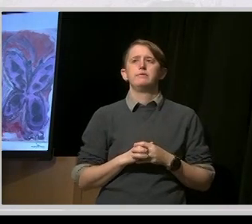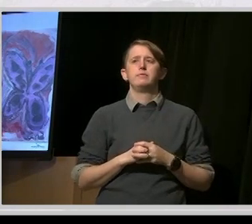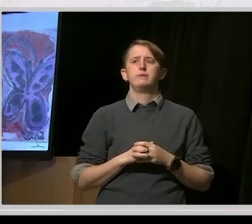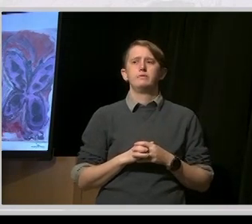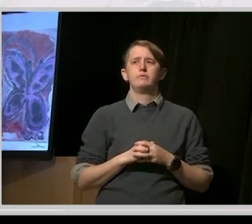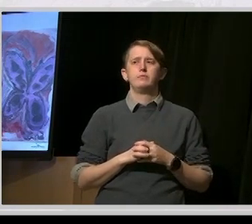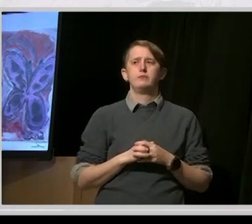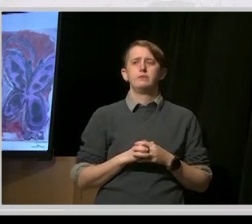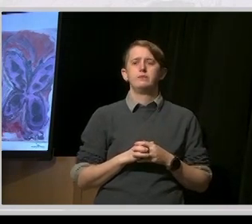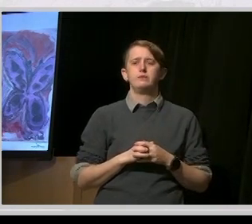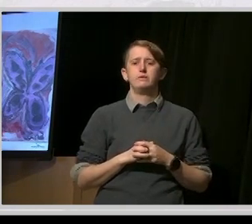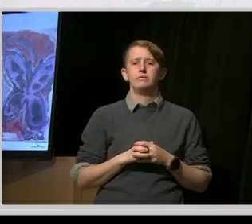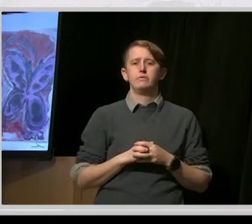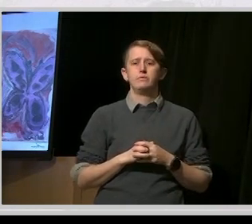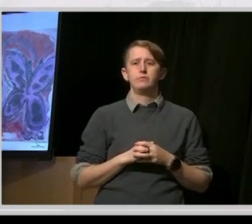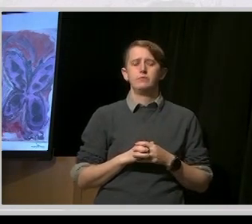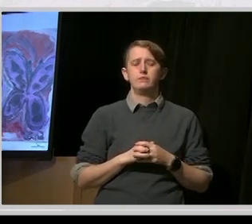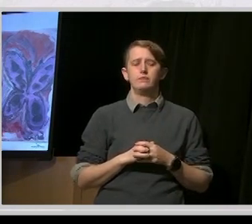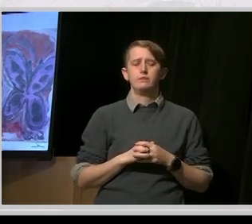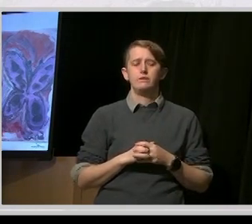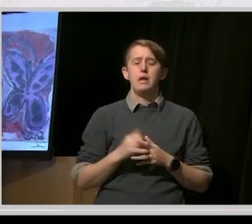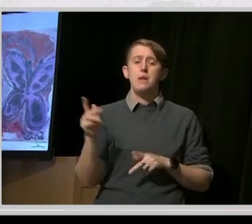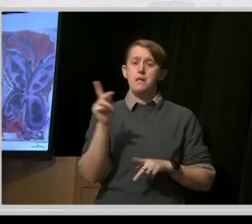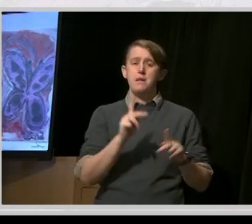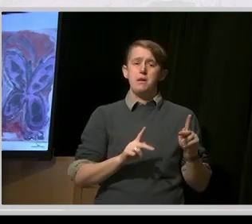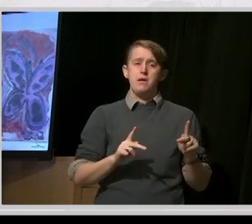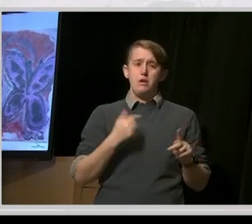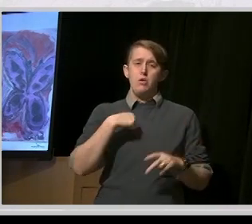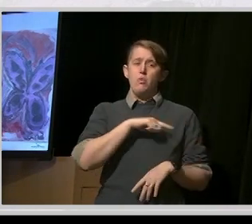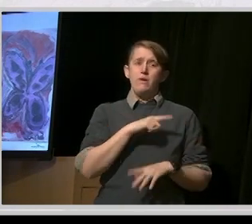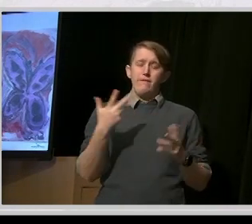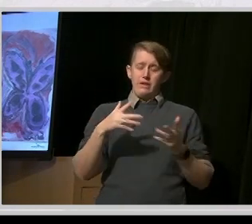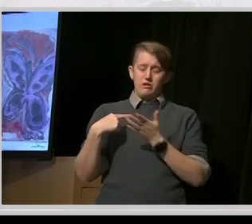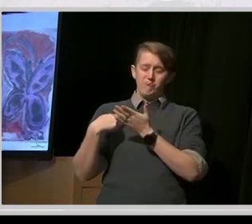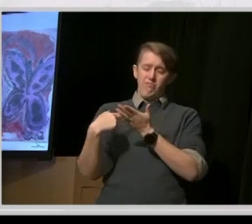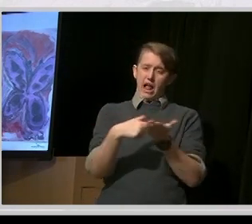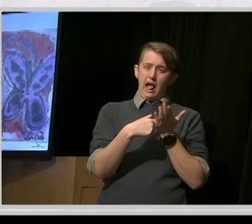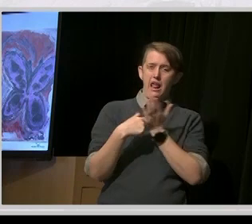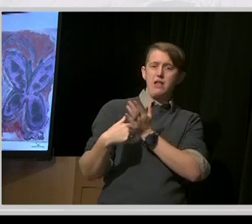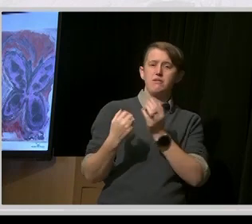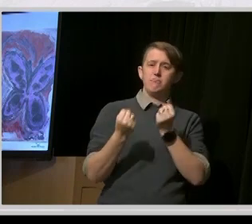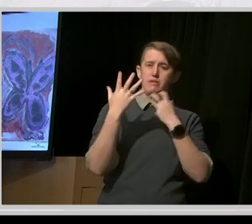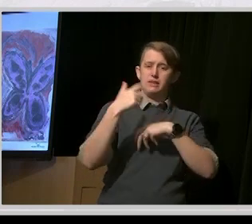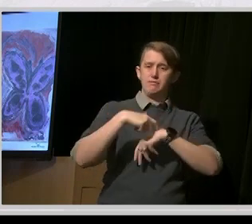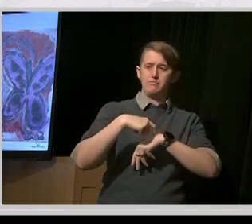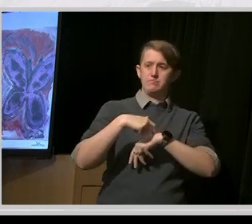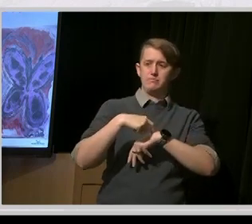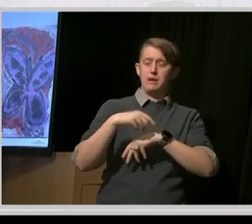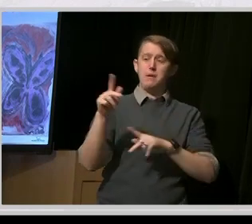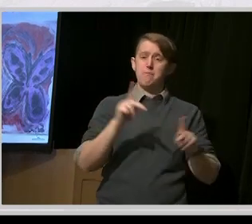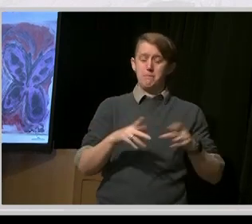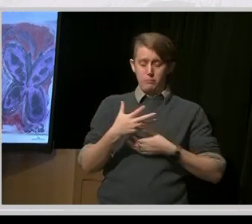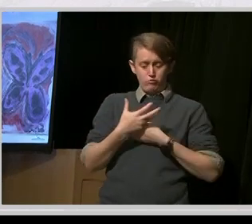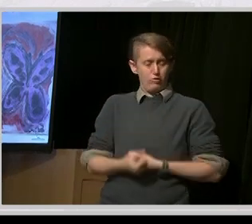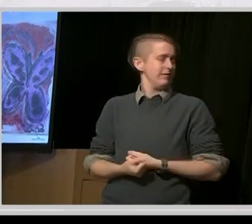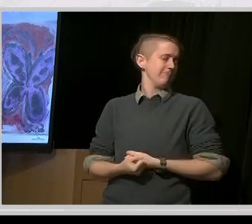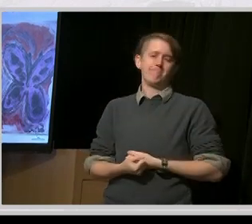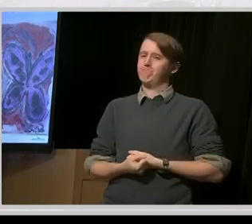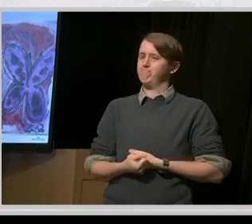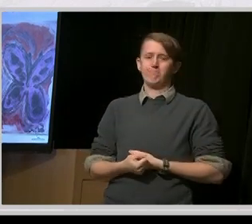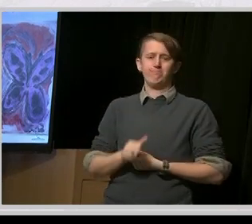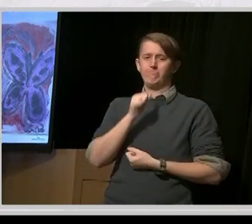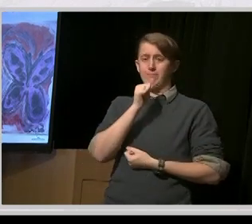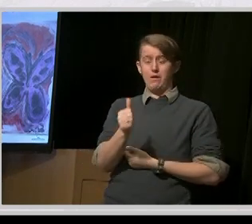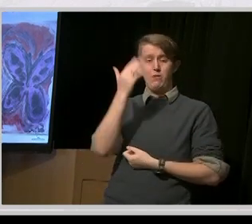distrustful because promises have been made